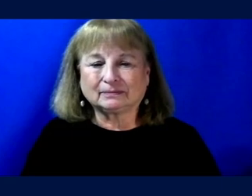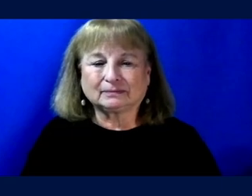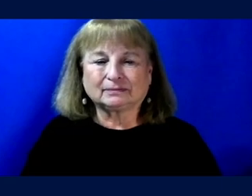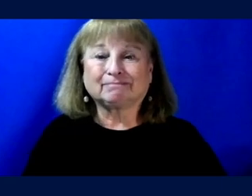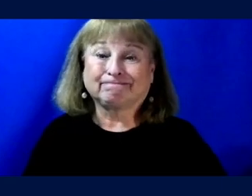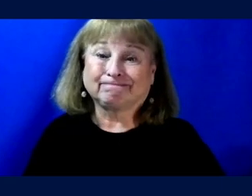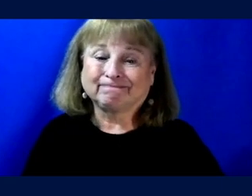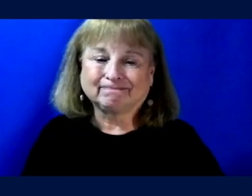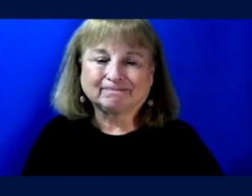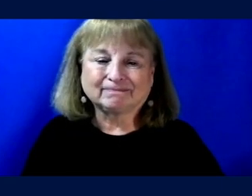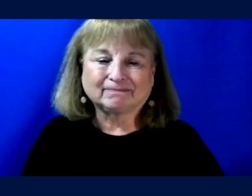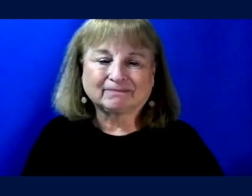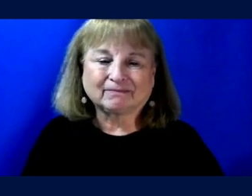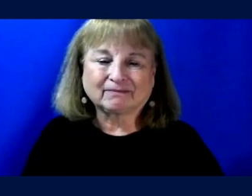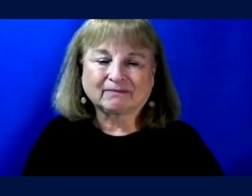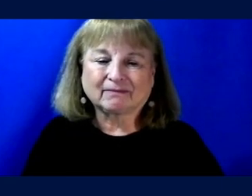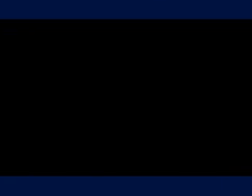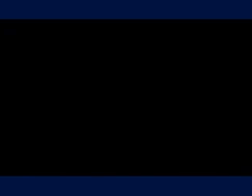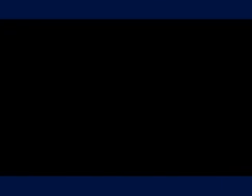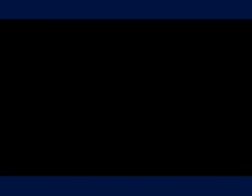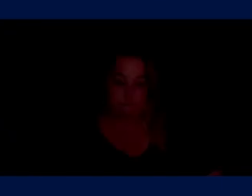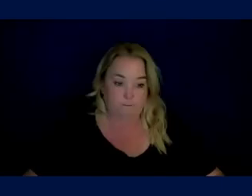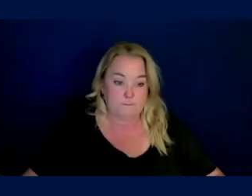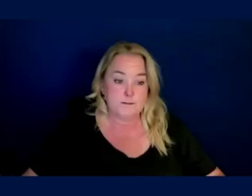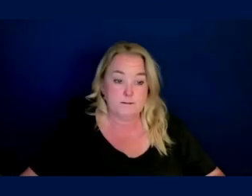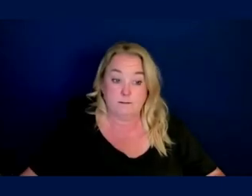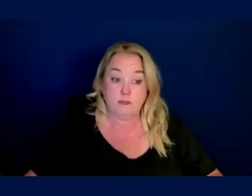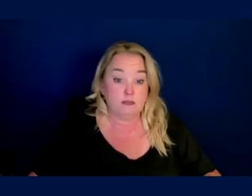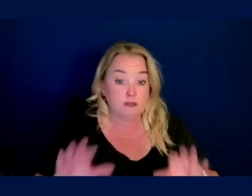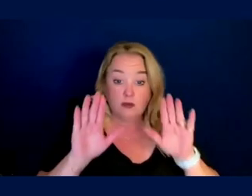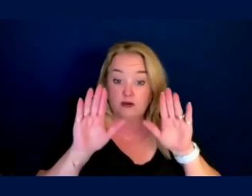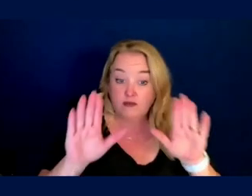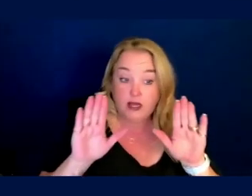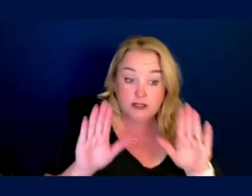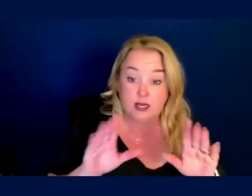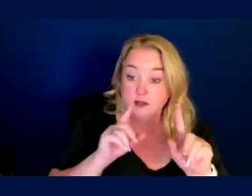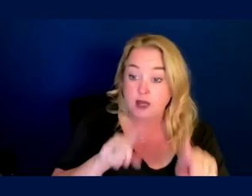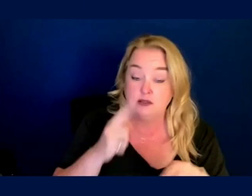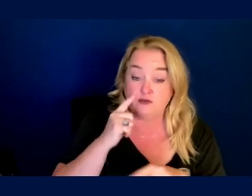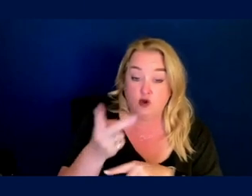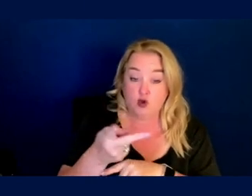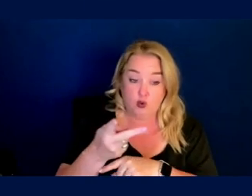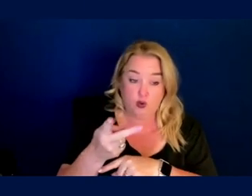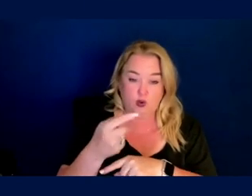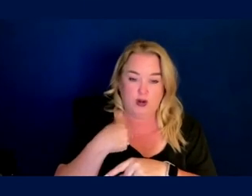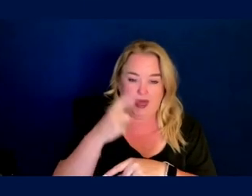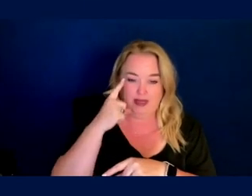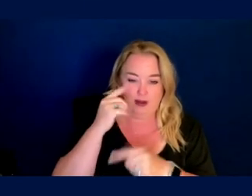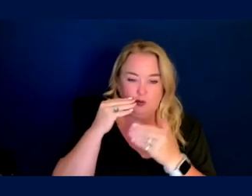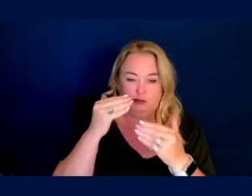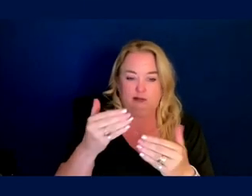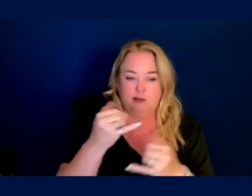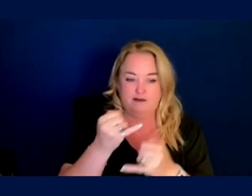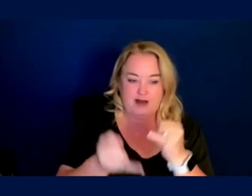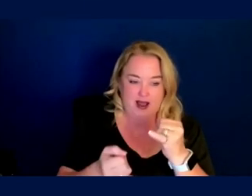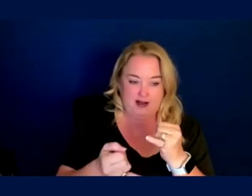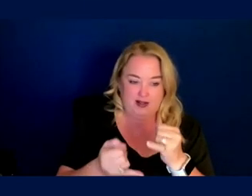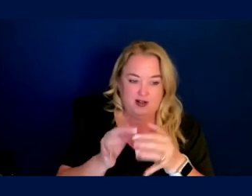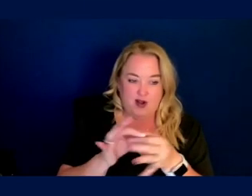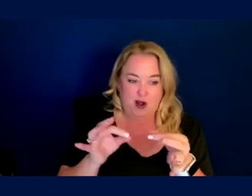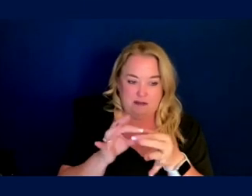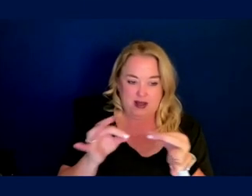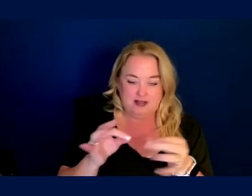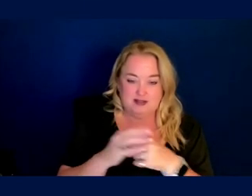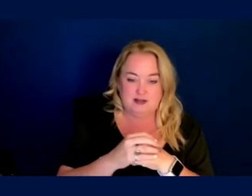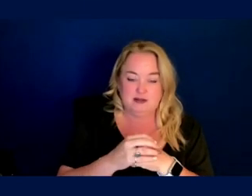That's a fantastic, uh, answer for both, from both of you. I think goes into our final comment and question. So,